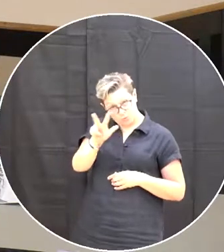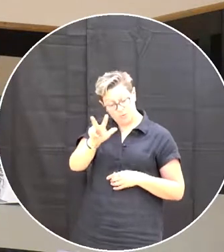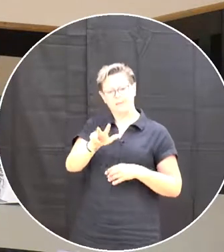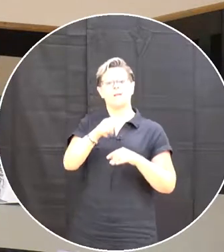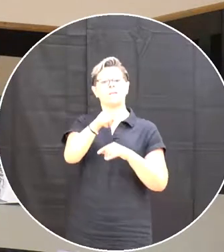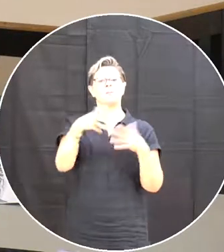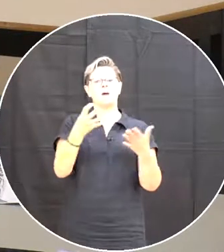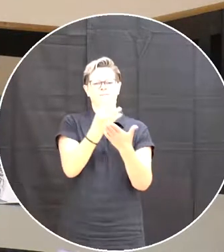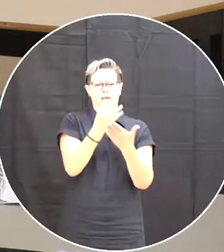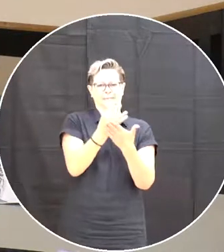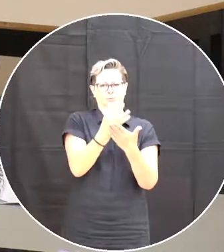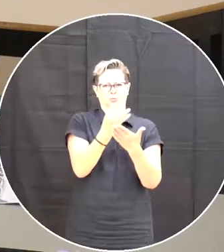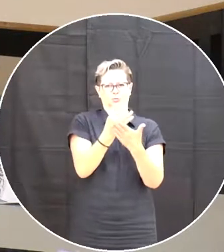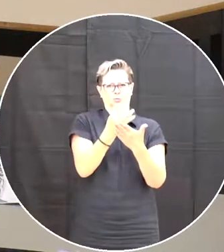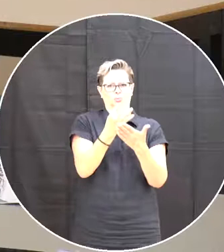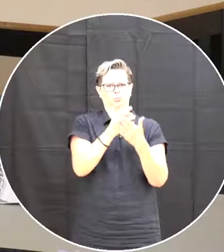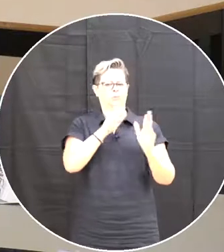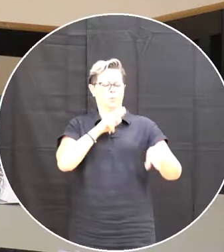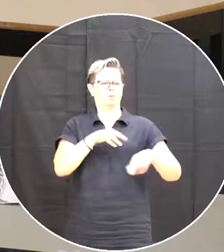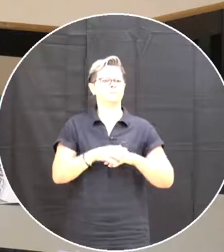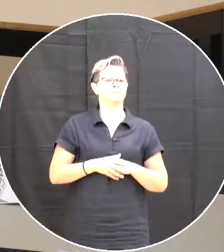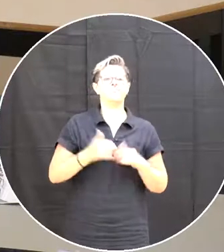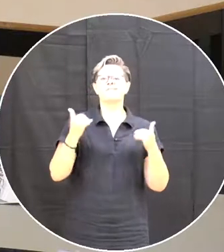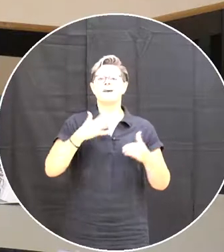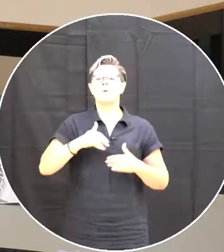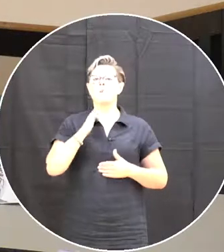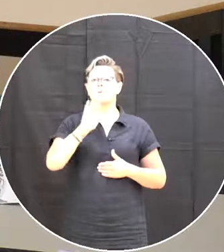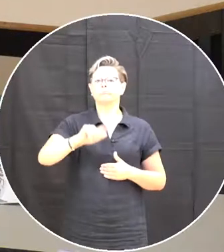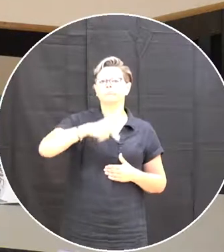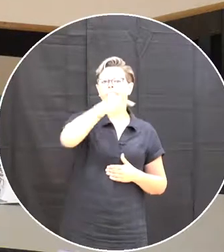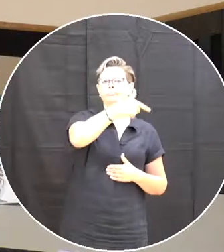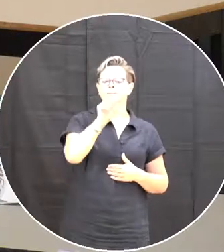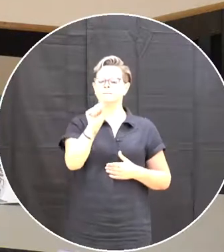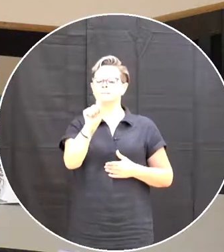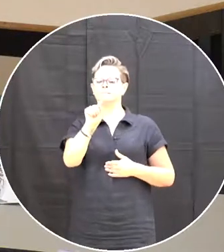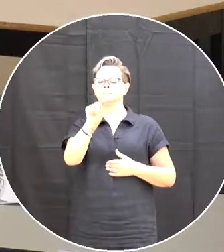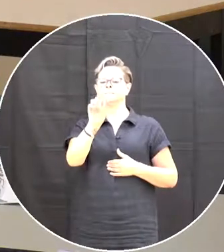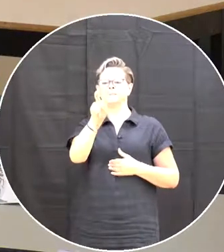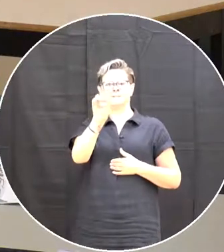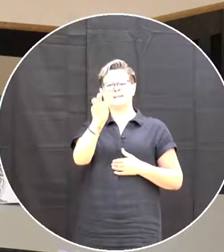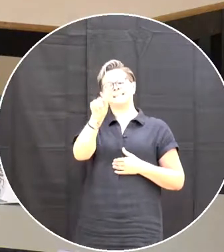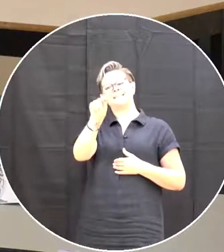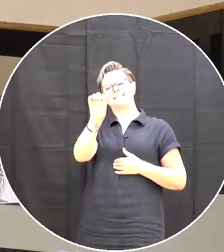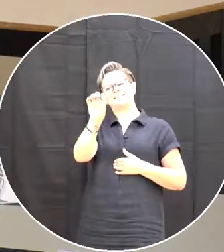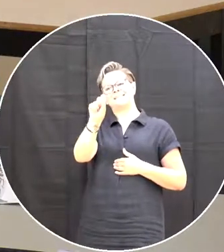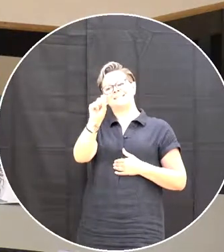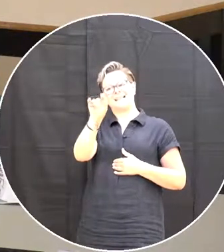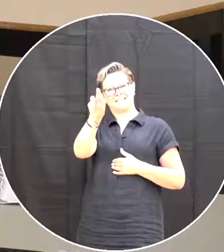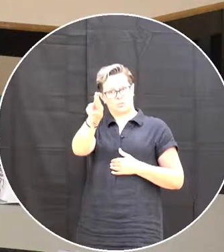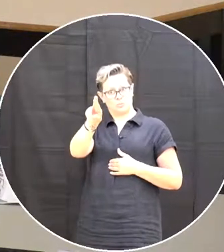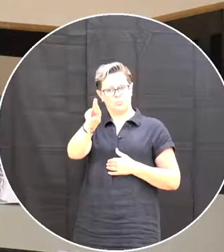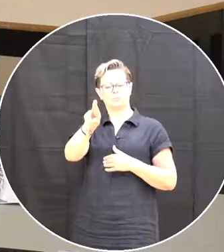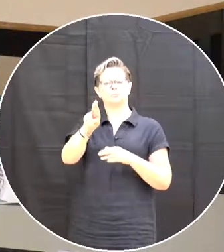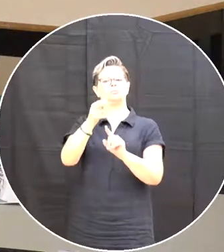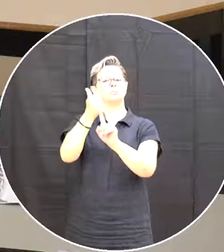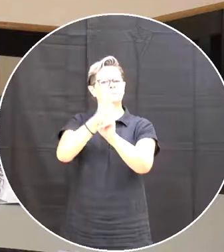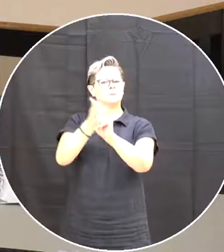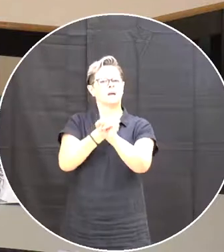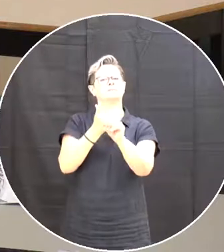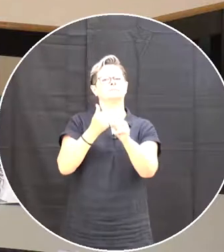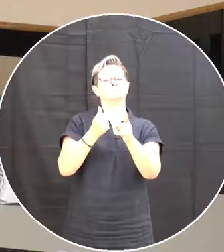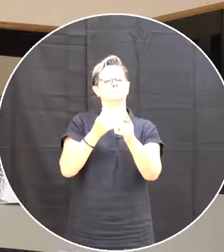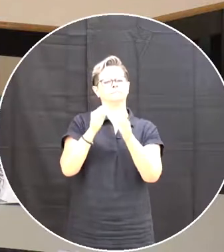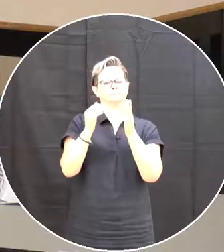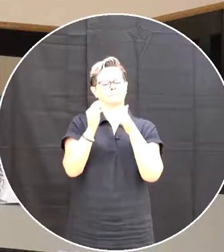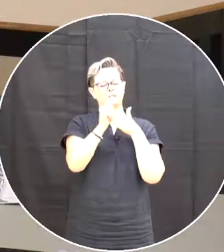this and the last meeting So I'm going to turn the floor over To Steve Tessier The chair of the finance committee For the report Thank